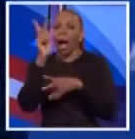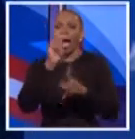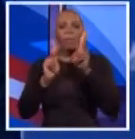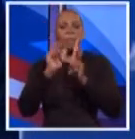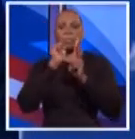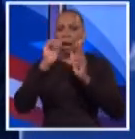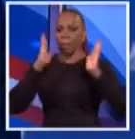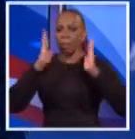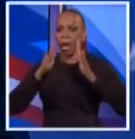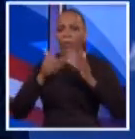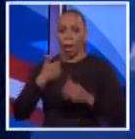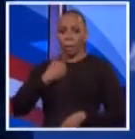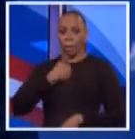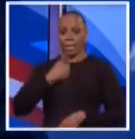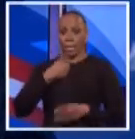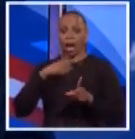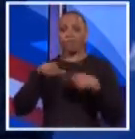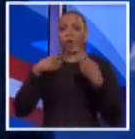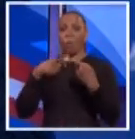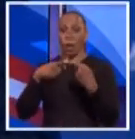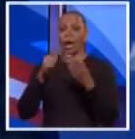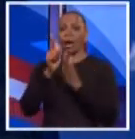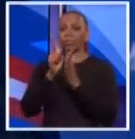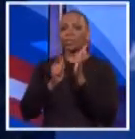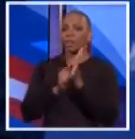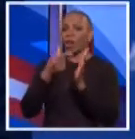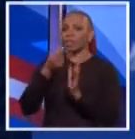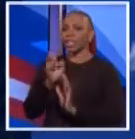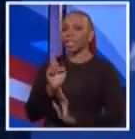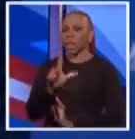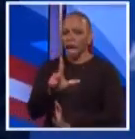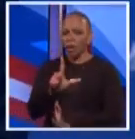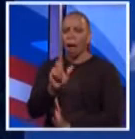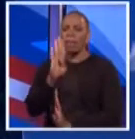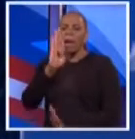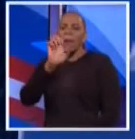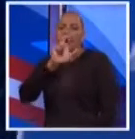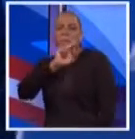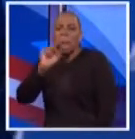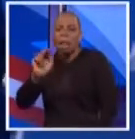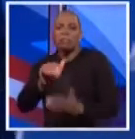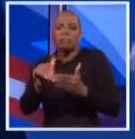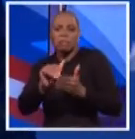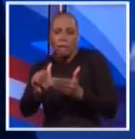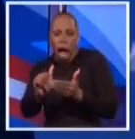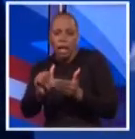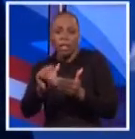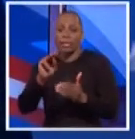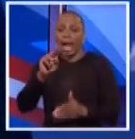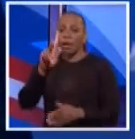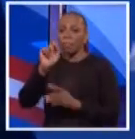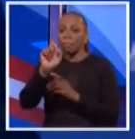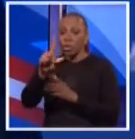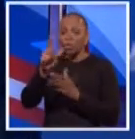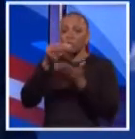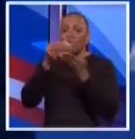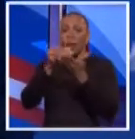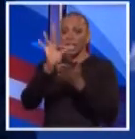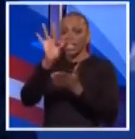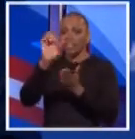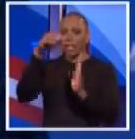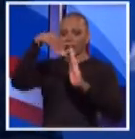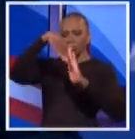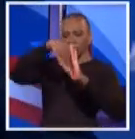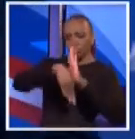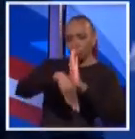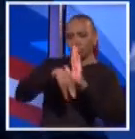attention. When I was attorney general, we saved investors billions of dollars. Just one example, in mutual funds, where we drove down the fees to investors so